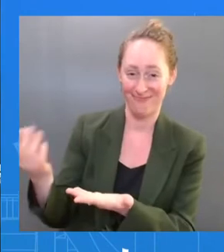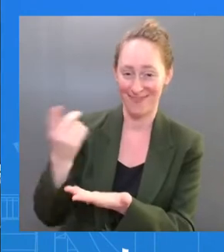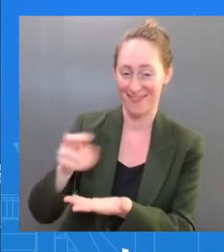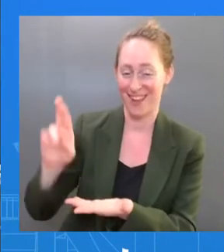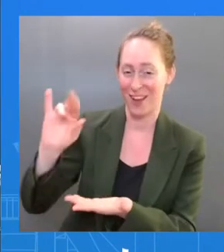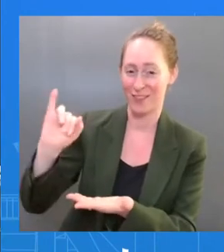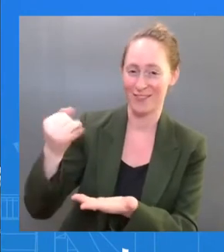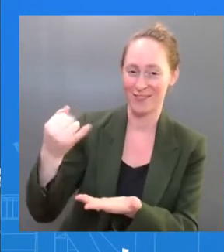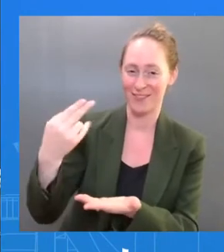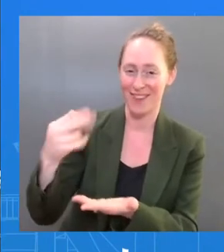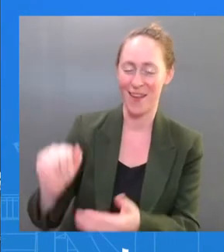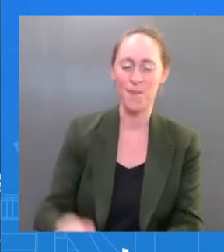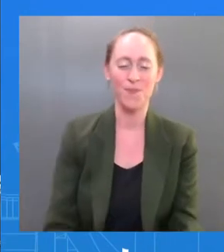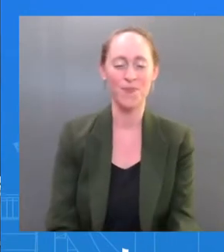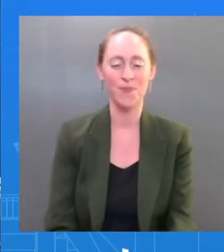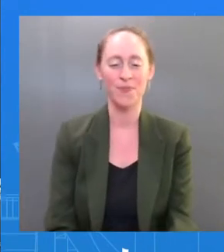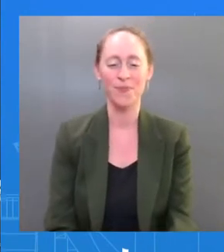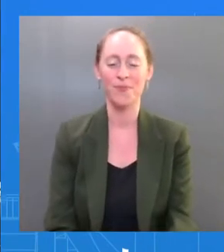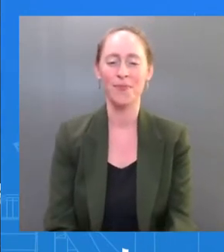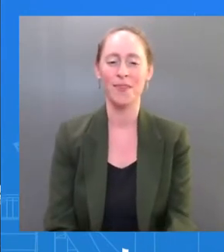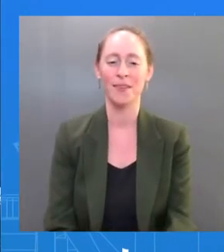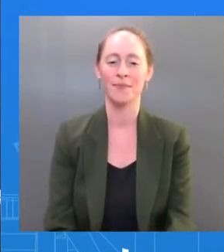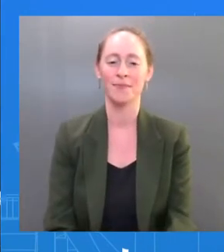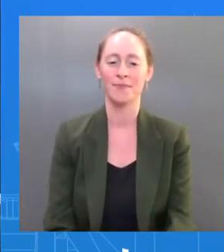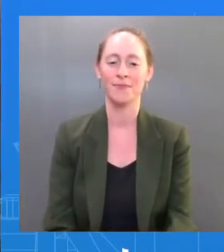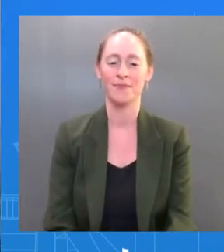Good afternoon, everybody. I'm pleased to be with you.